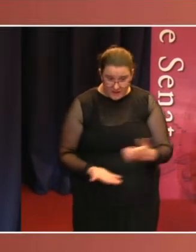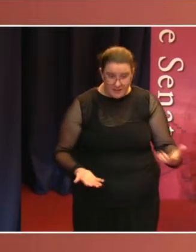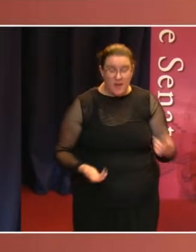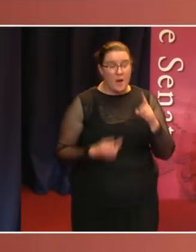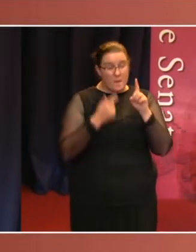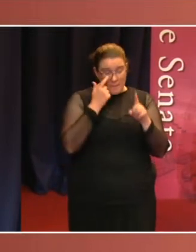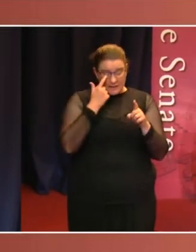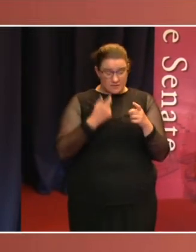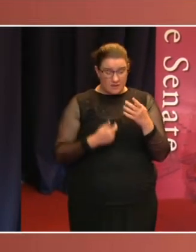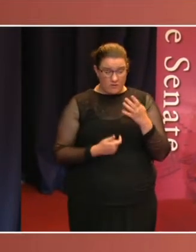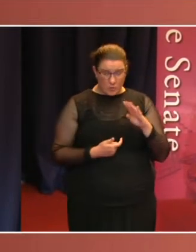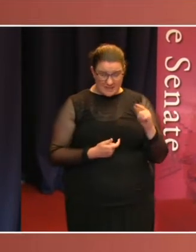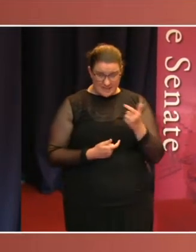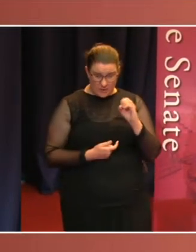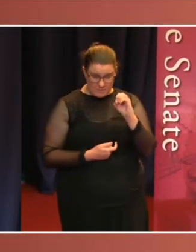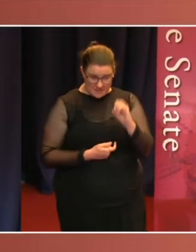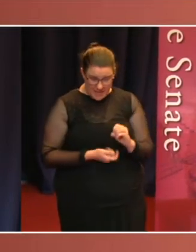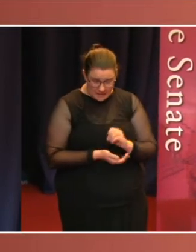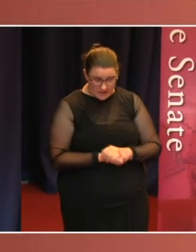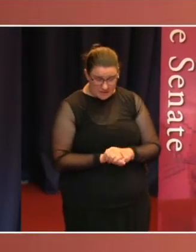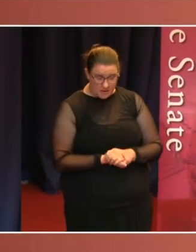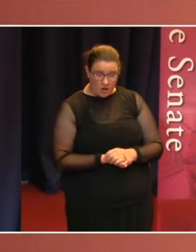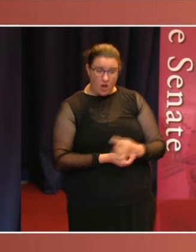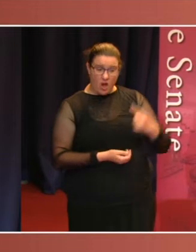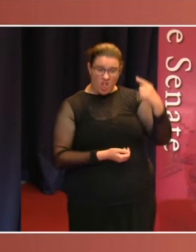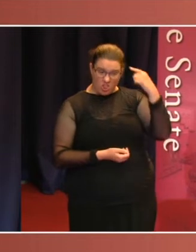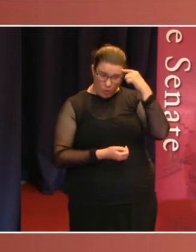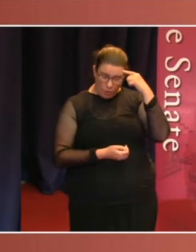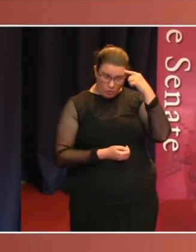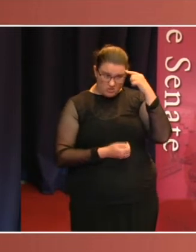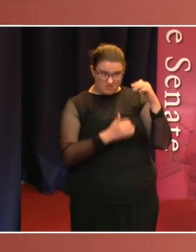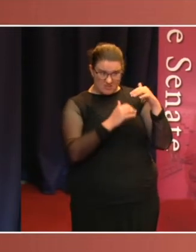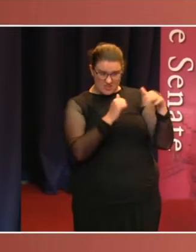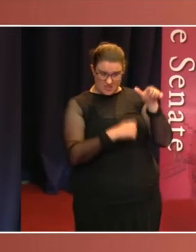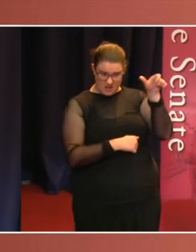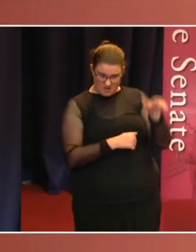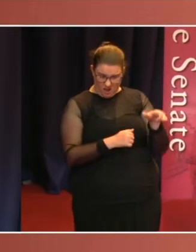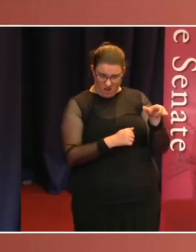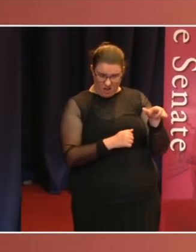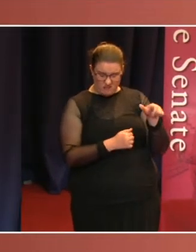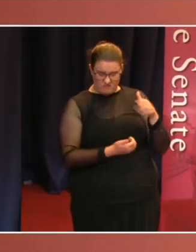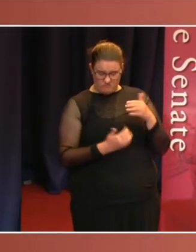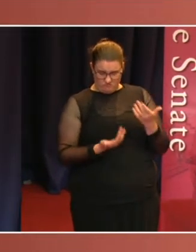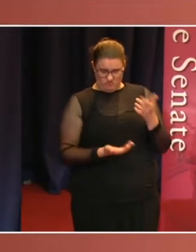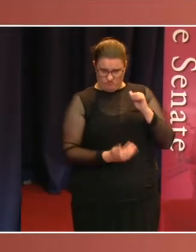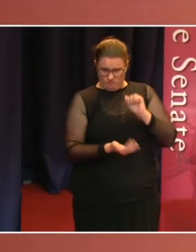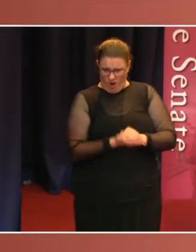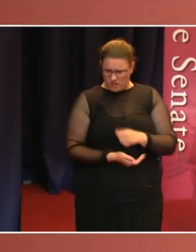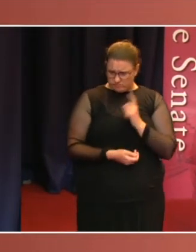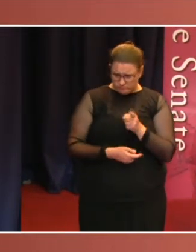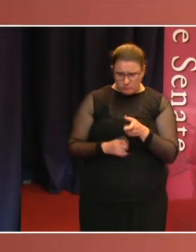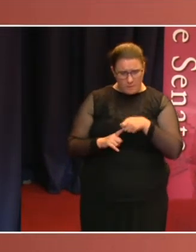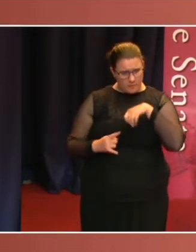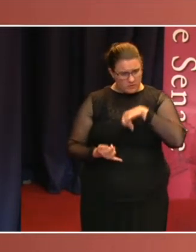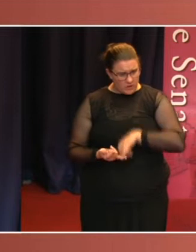half the readers, 47% thought Senator Patrick was fair and reasonable despite his controversial